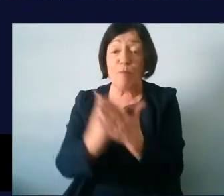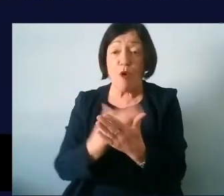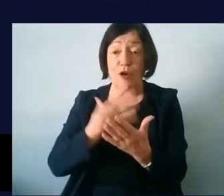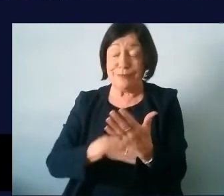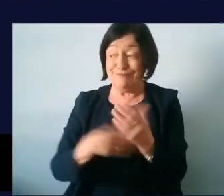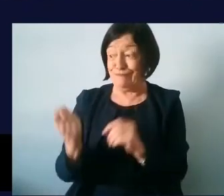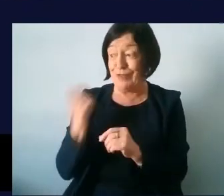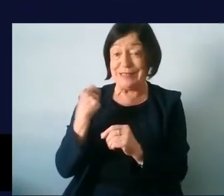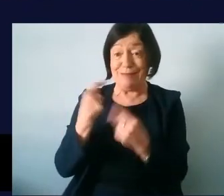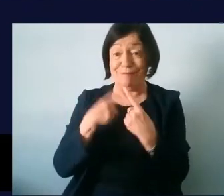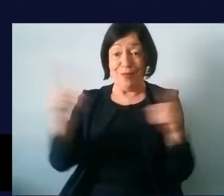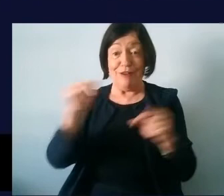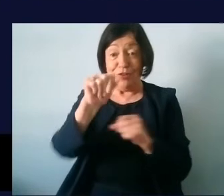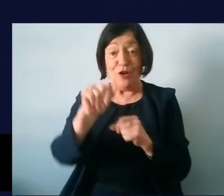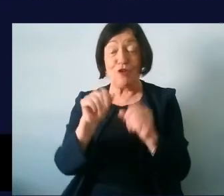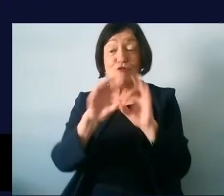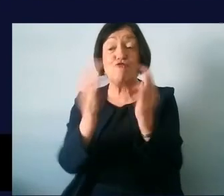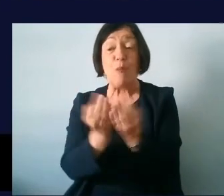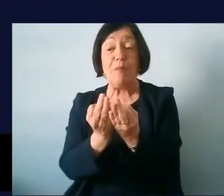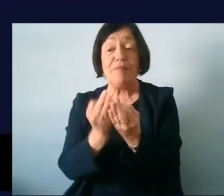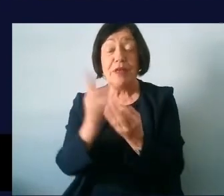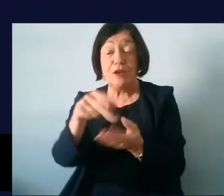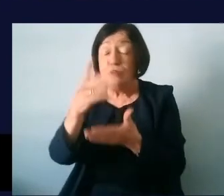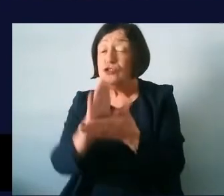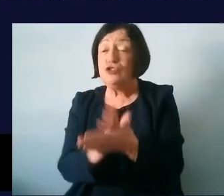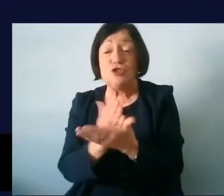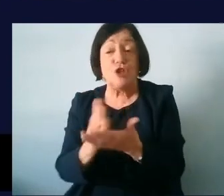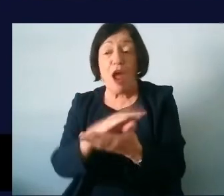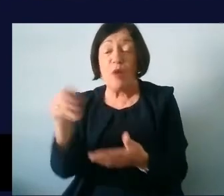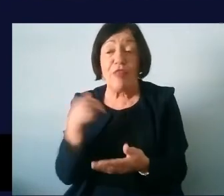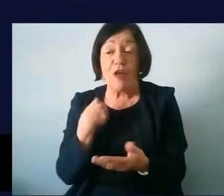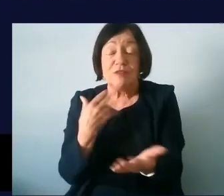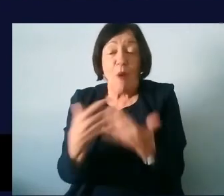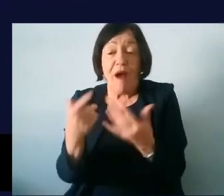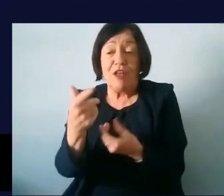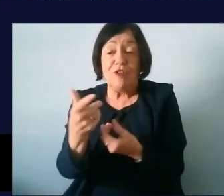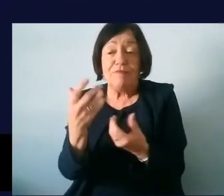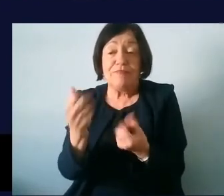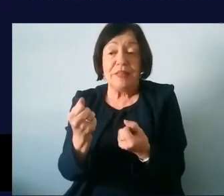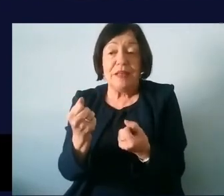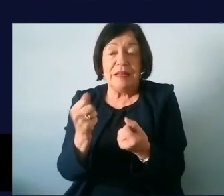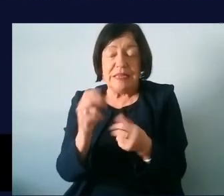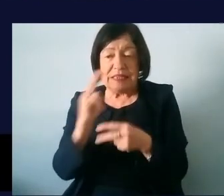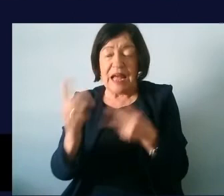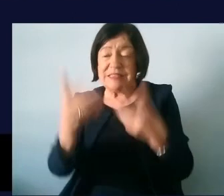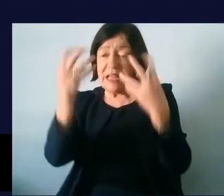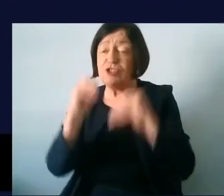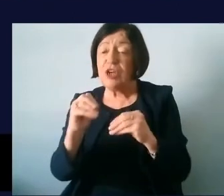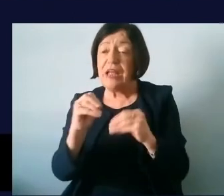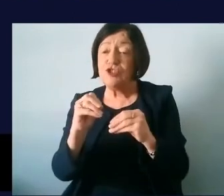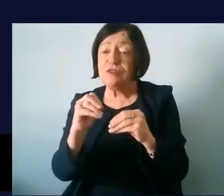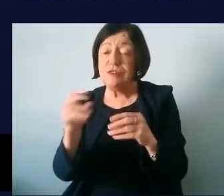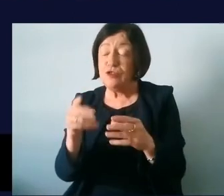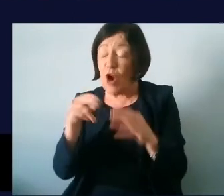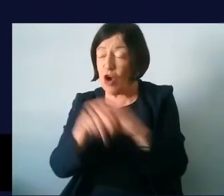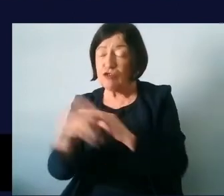recently from you in your group. Could you share with us what you had defined as educational underachievement or